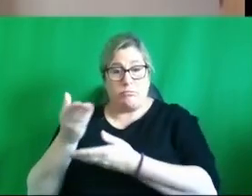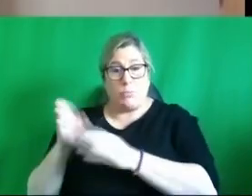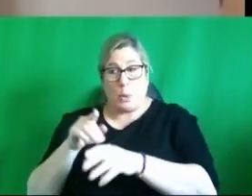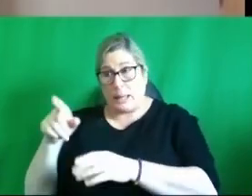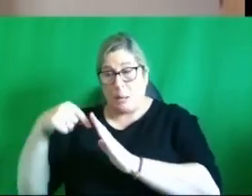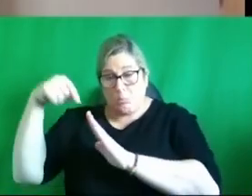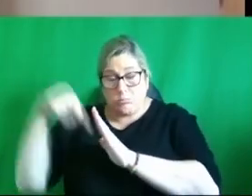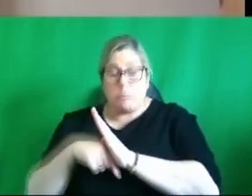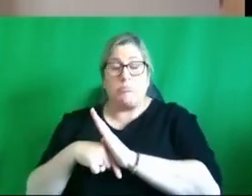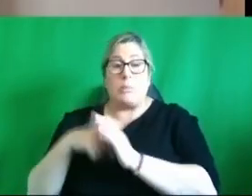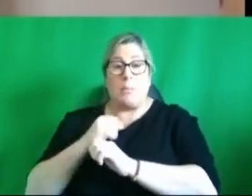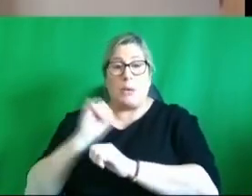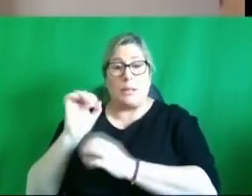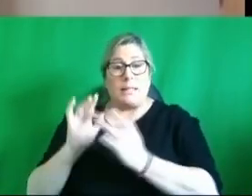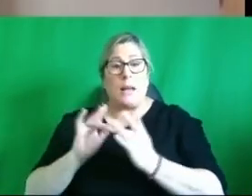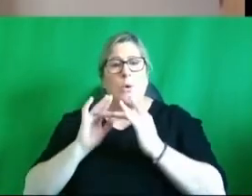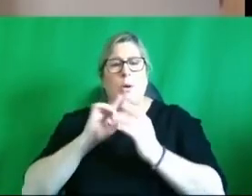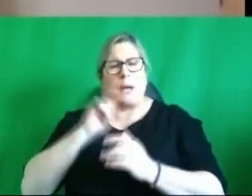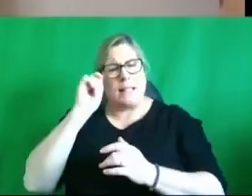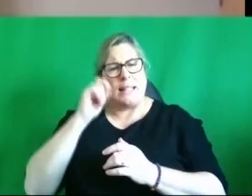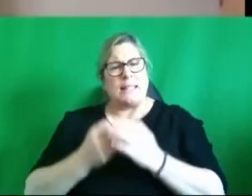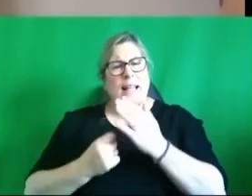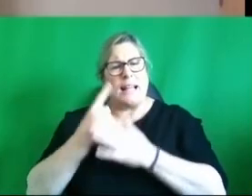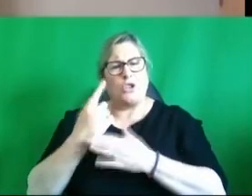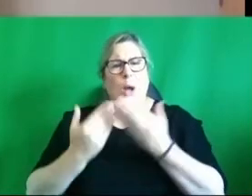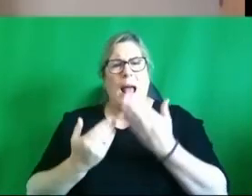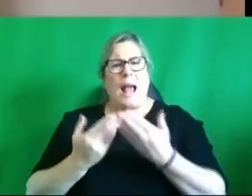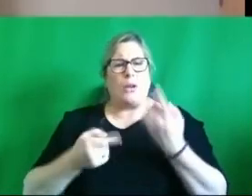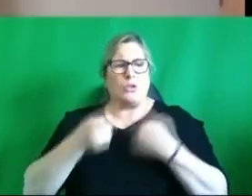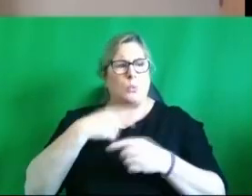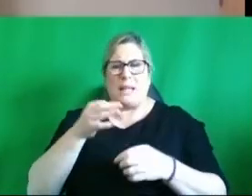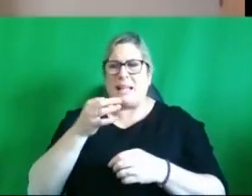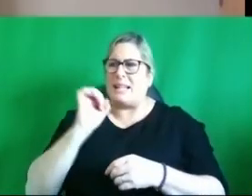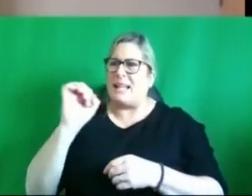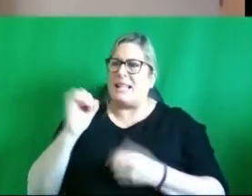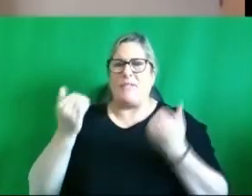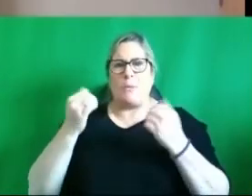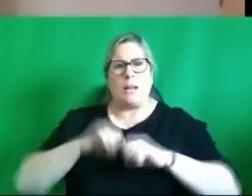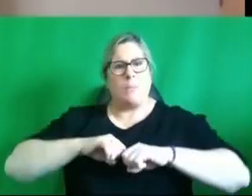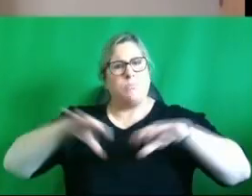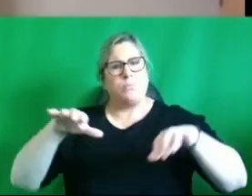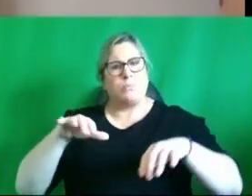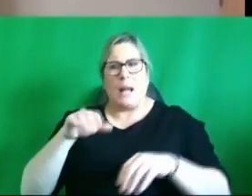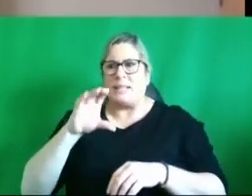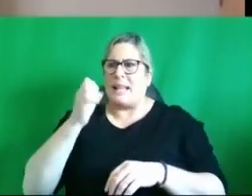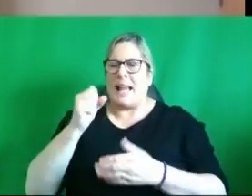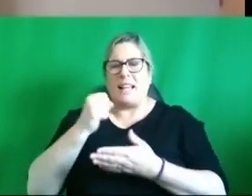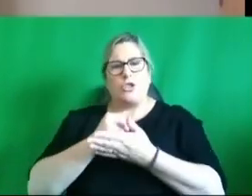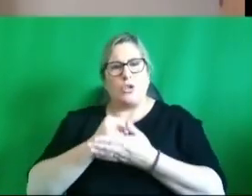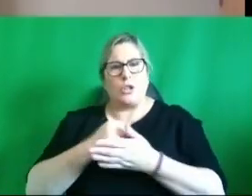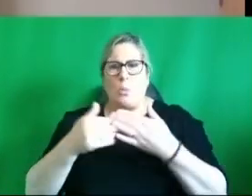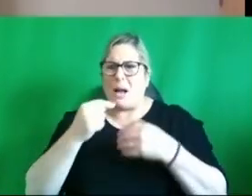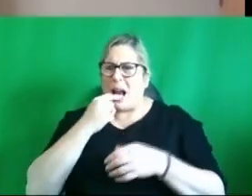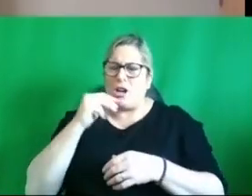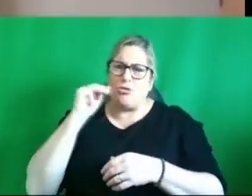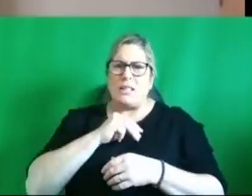but i think the issue is how do we get his information out there as a case study what were the critical factors as